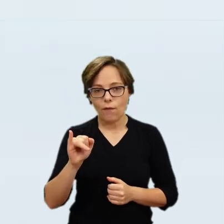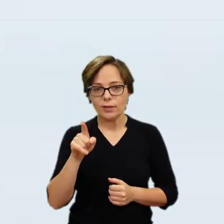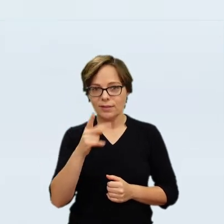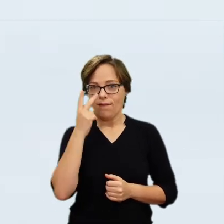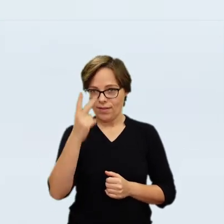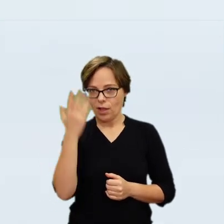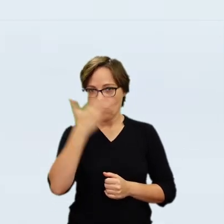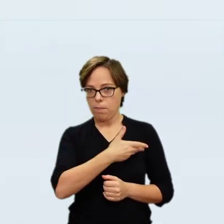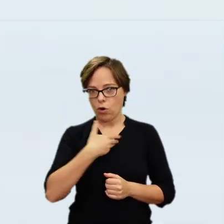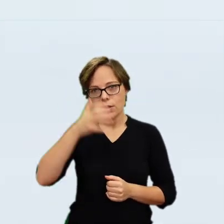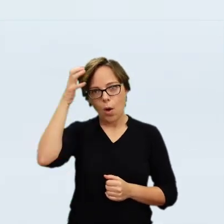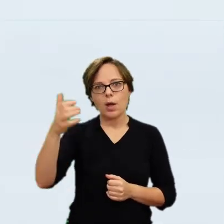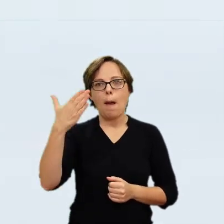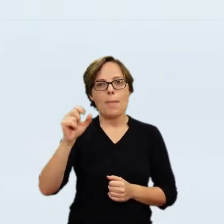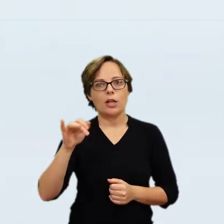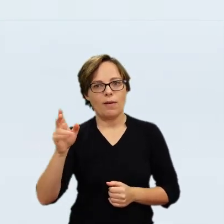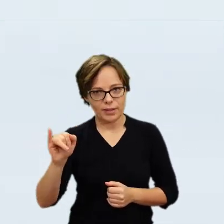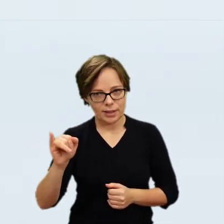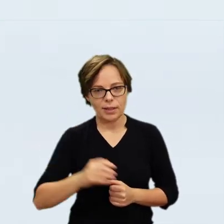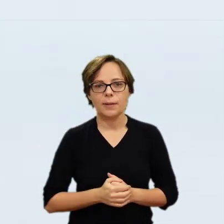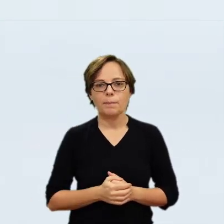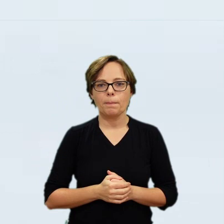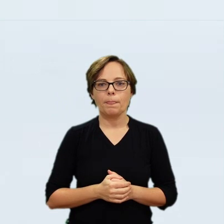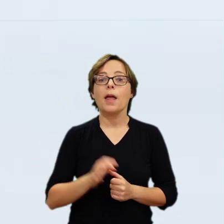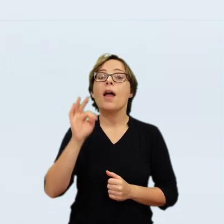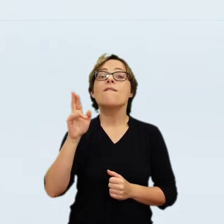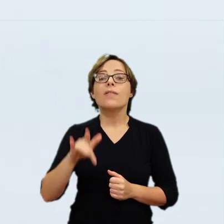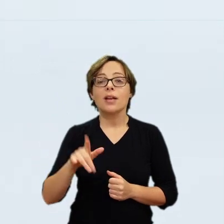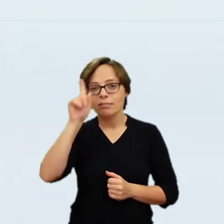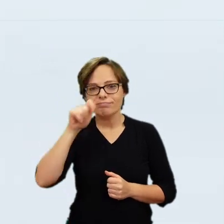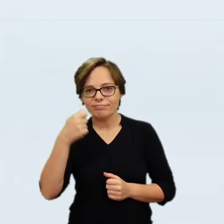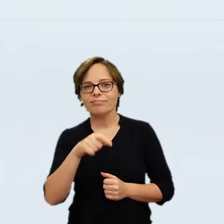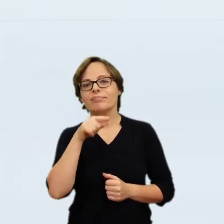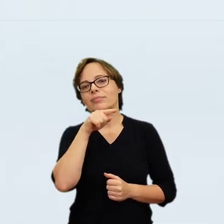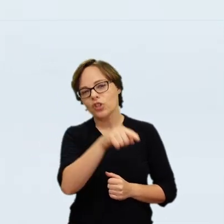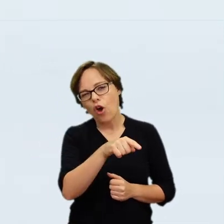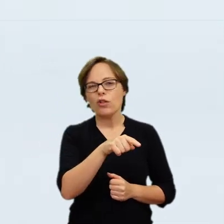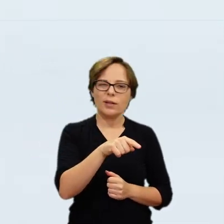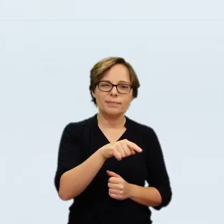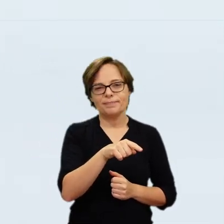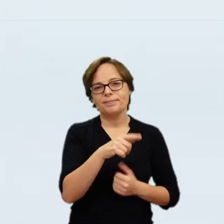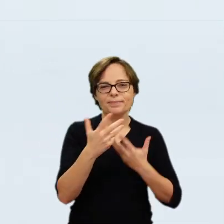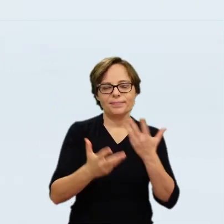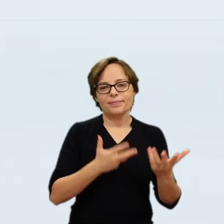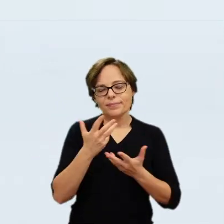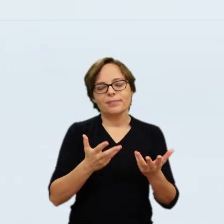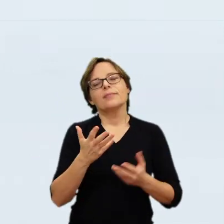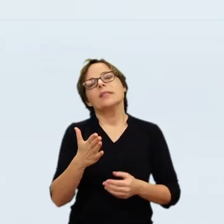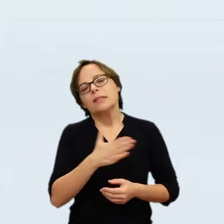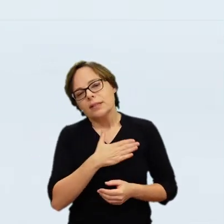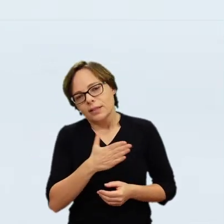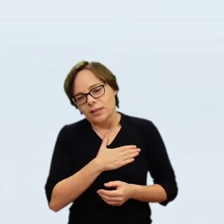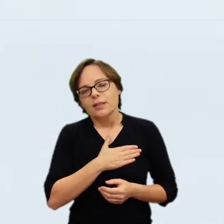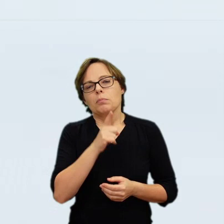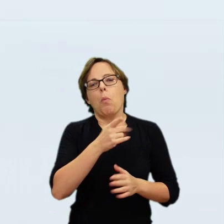in the arts. Jan Felix was a bibliophile and Valeria was particularly fascinating by the visual